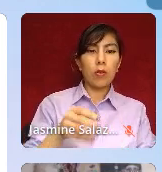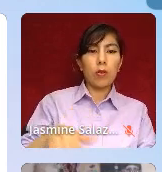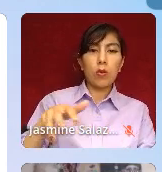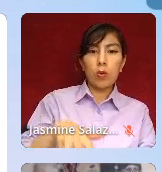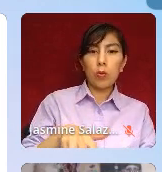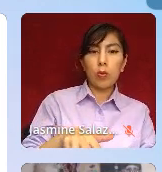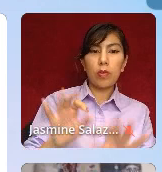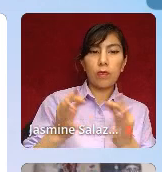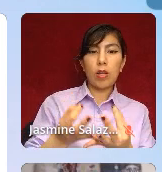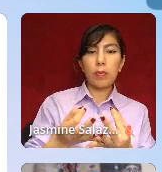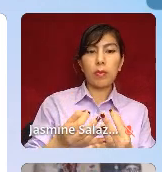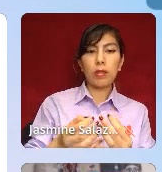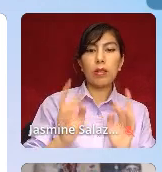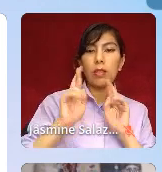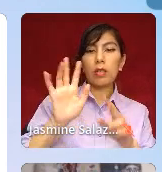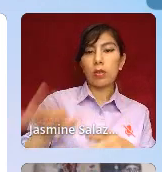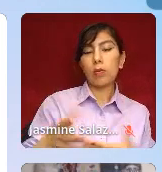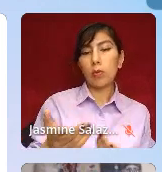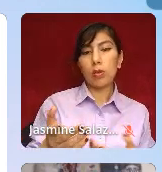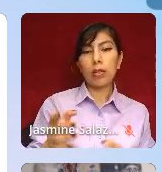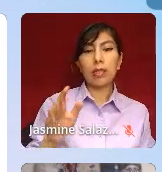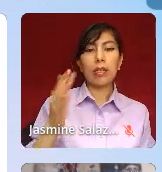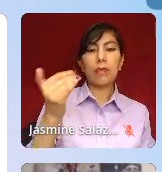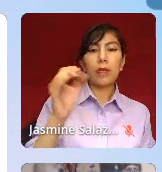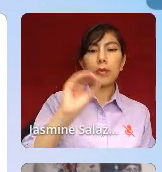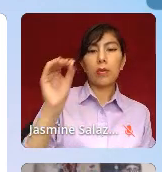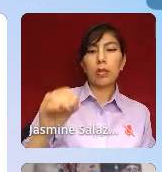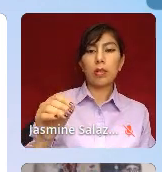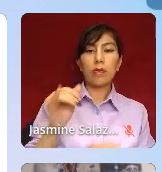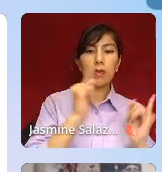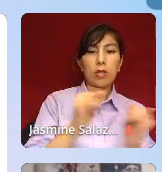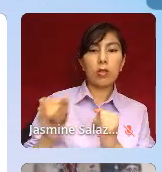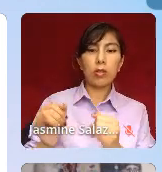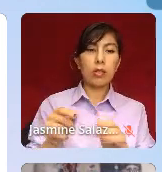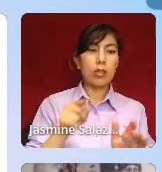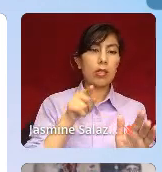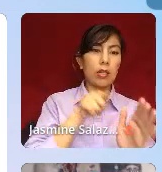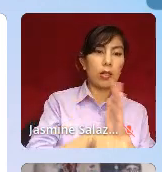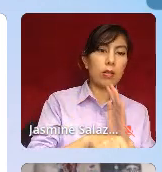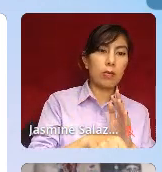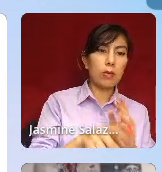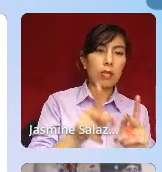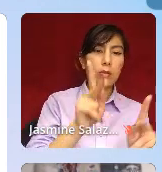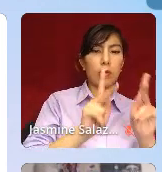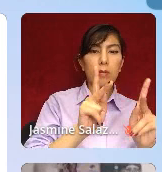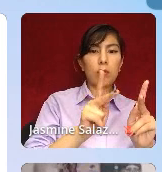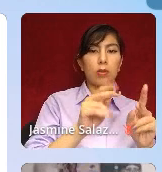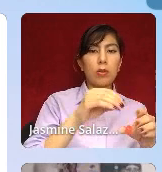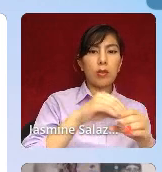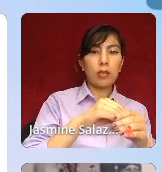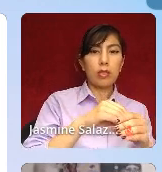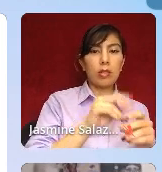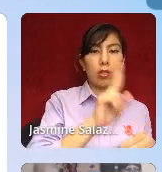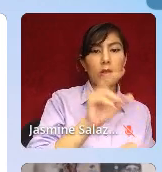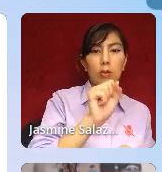in their report that 50% of individuals killed by police in the United States had disabilities and a large percentage of those were people with